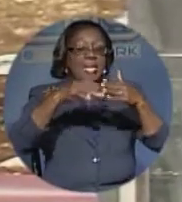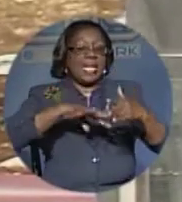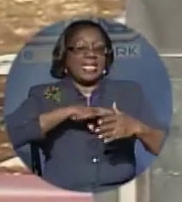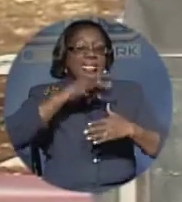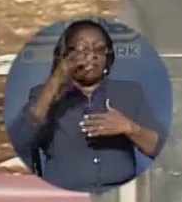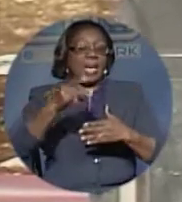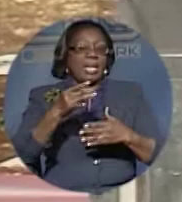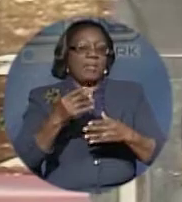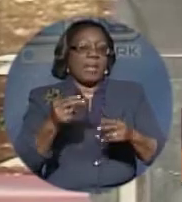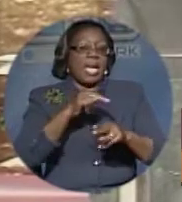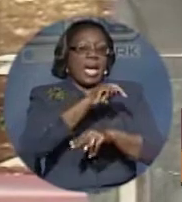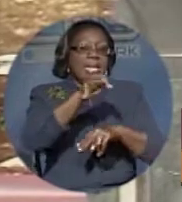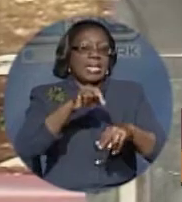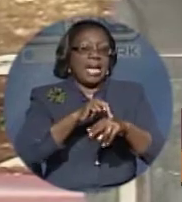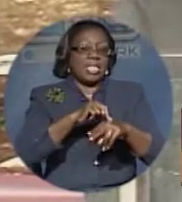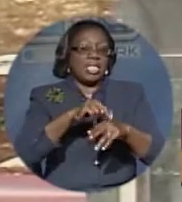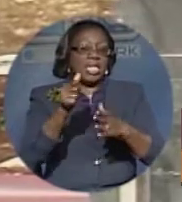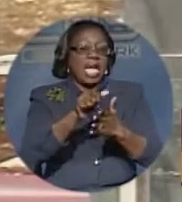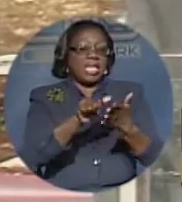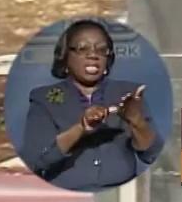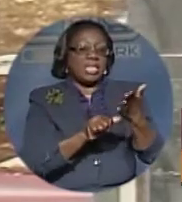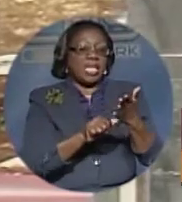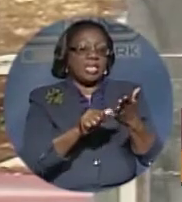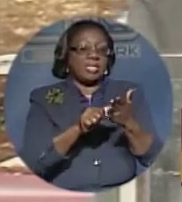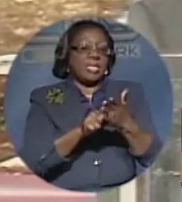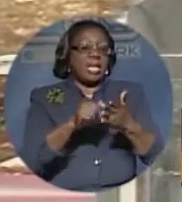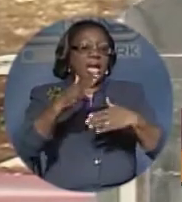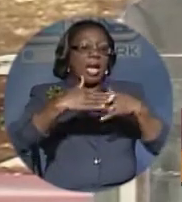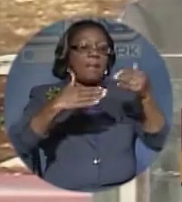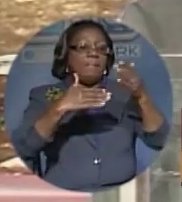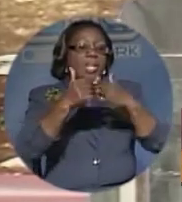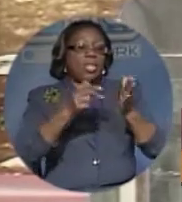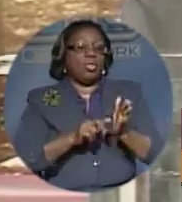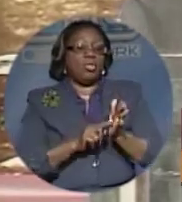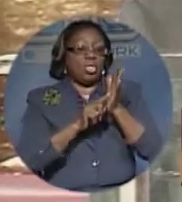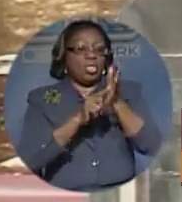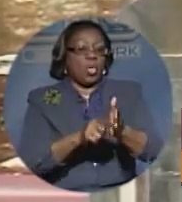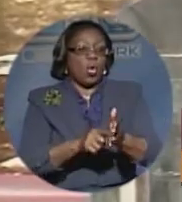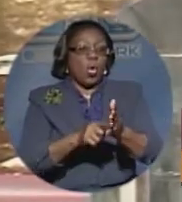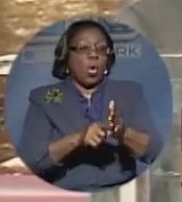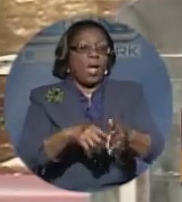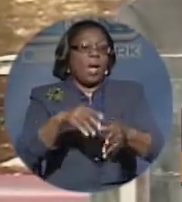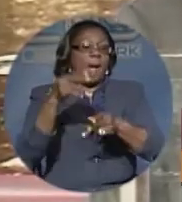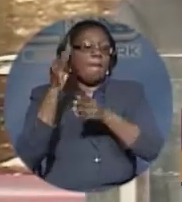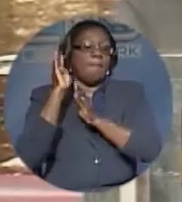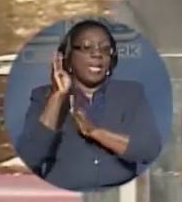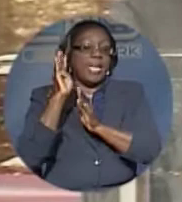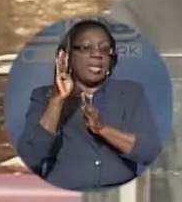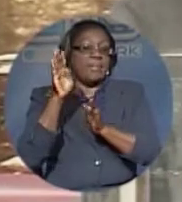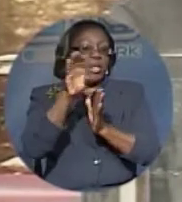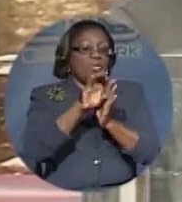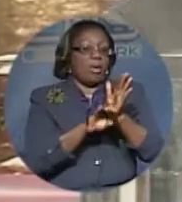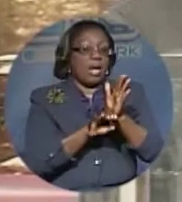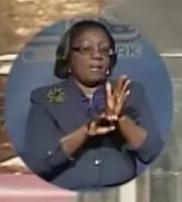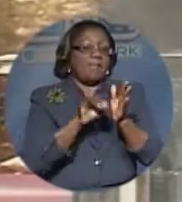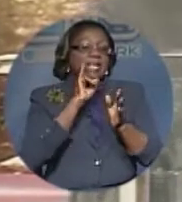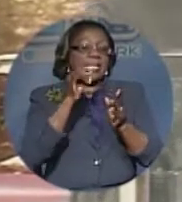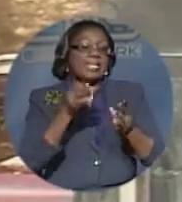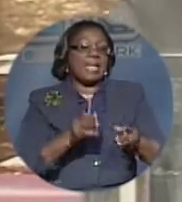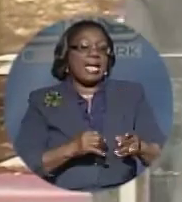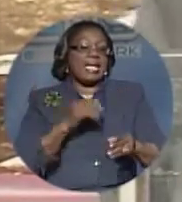our national and architectural history, and built to showcase traditional Bahamian crafts, is an investment in the future.